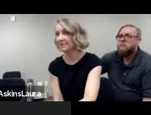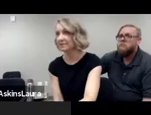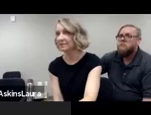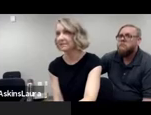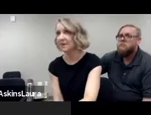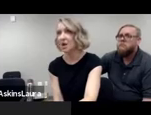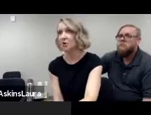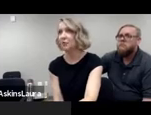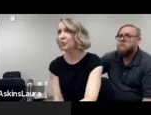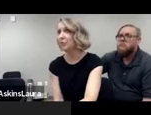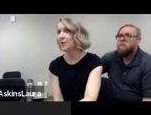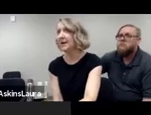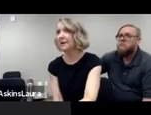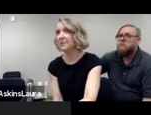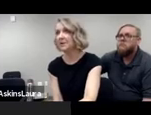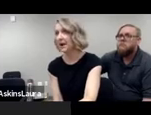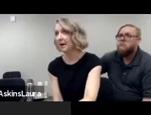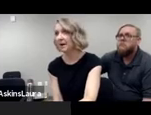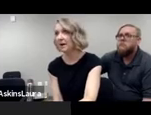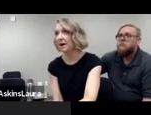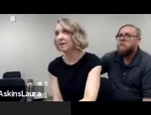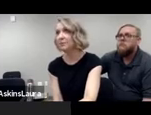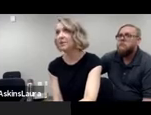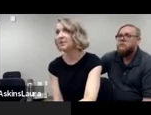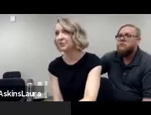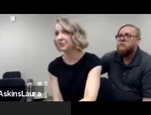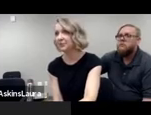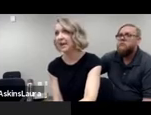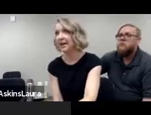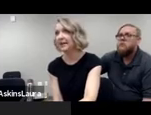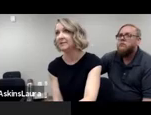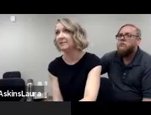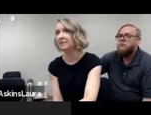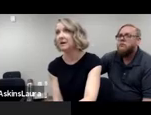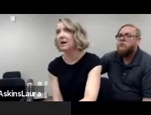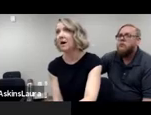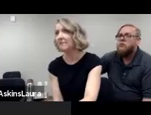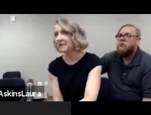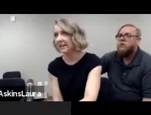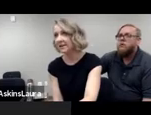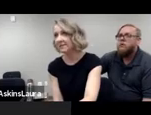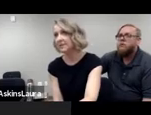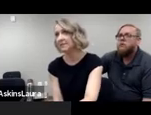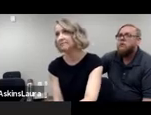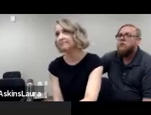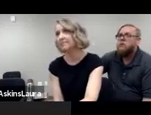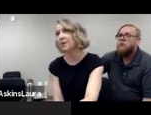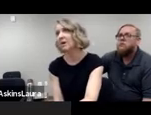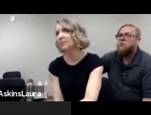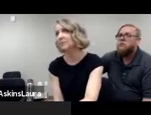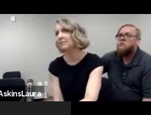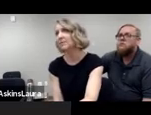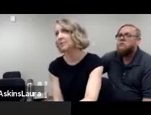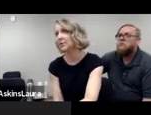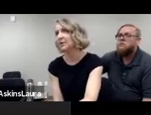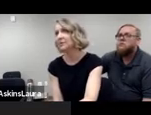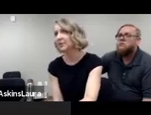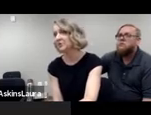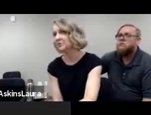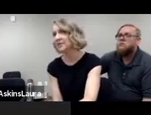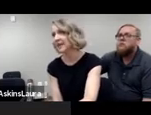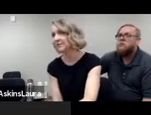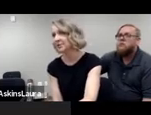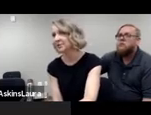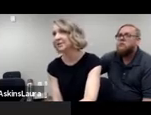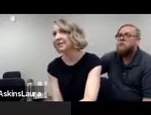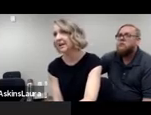parents who might not be aware of what to do and oftentimes won't